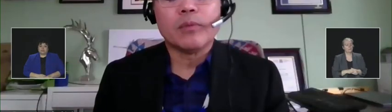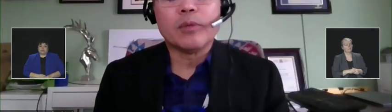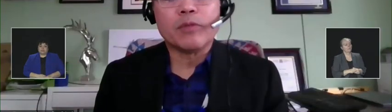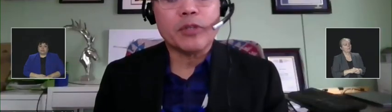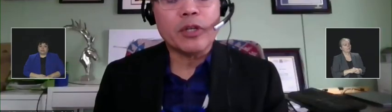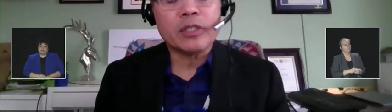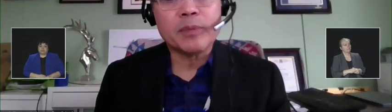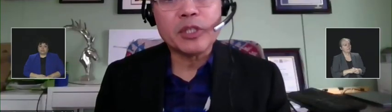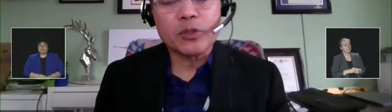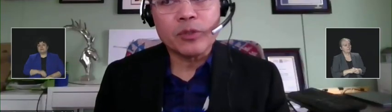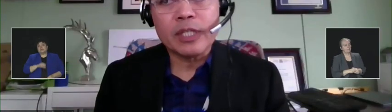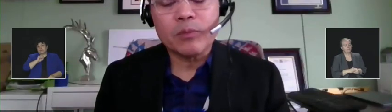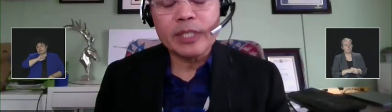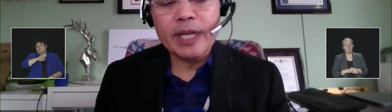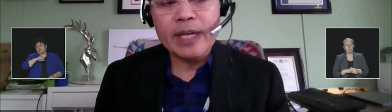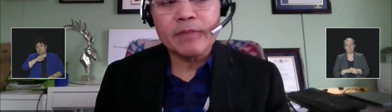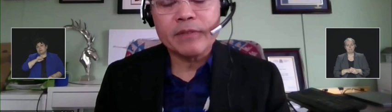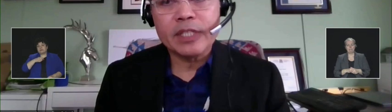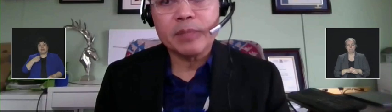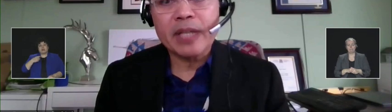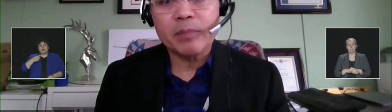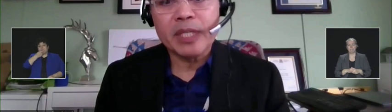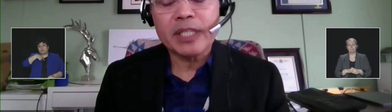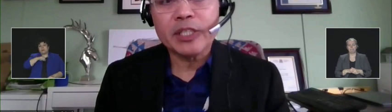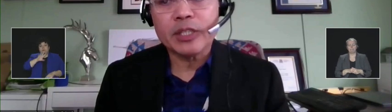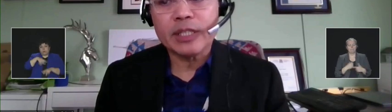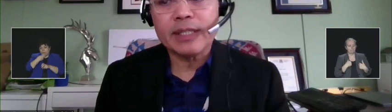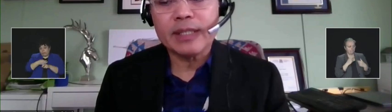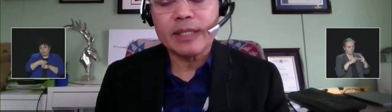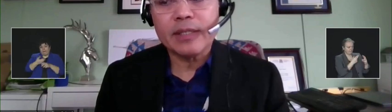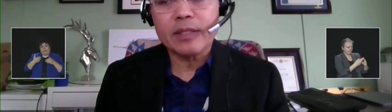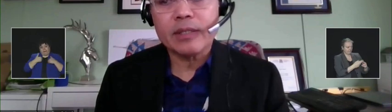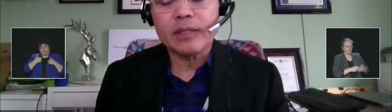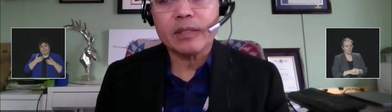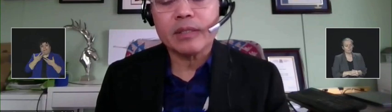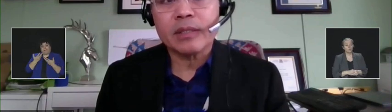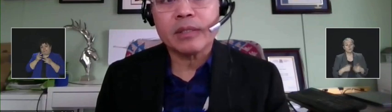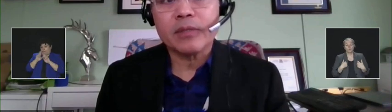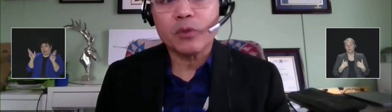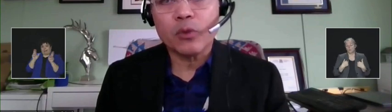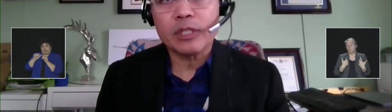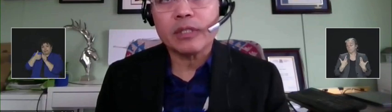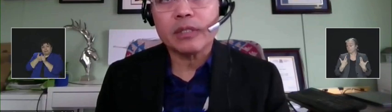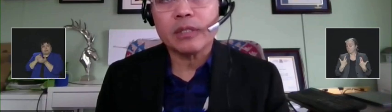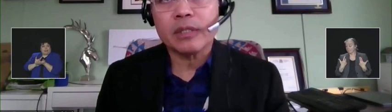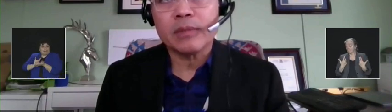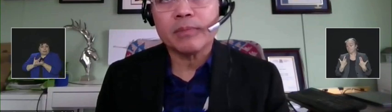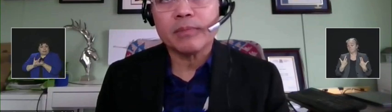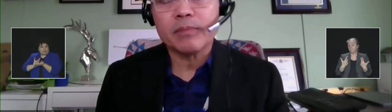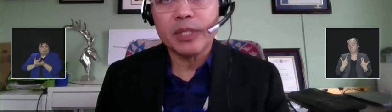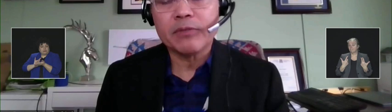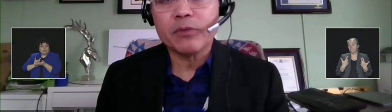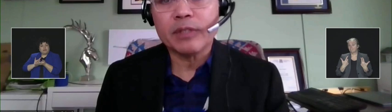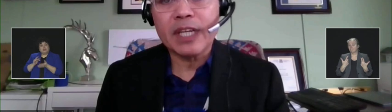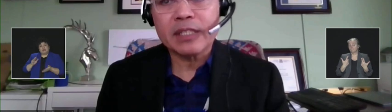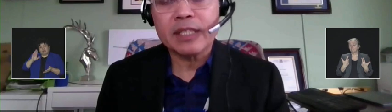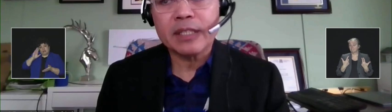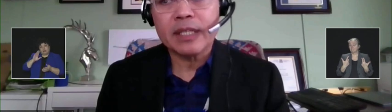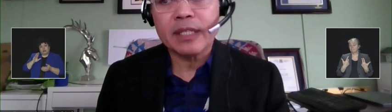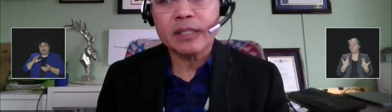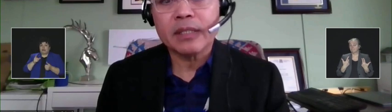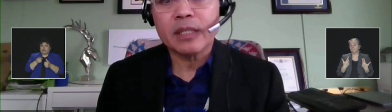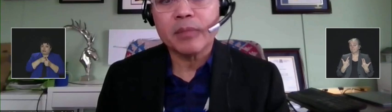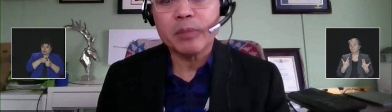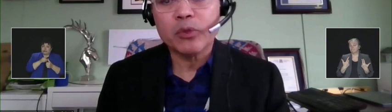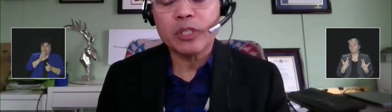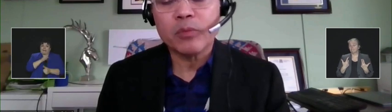We work very hard to make sure that we have these backup medications. I think of course being fully vaccinated